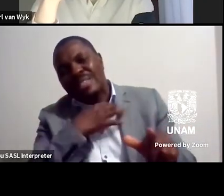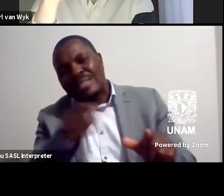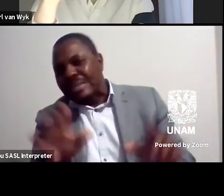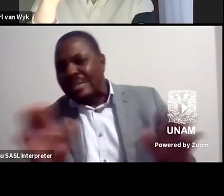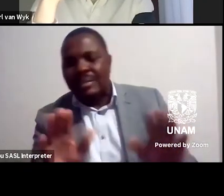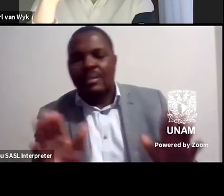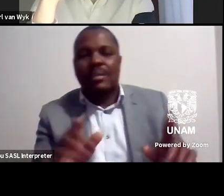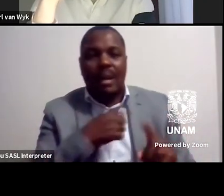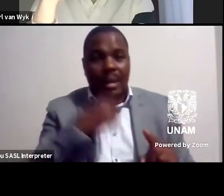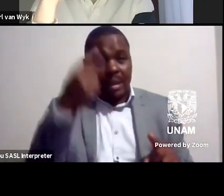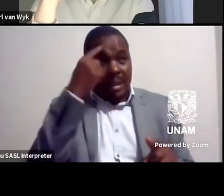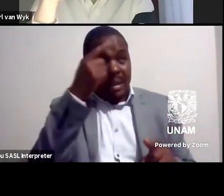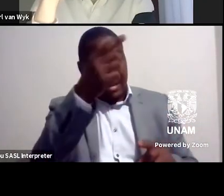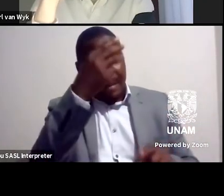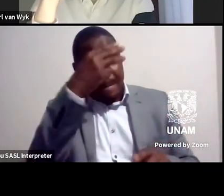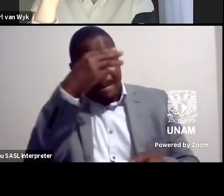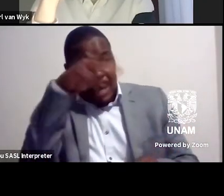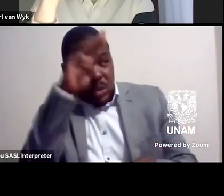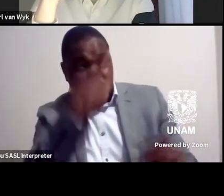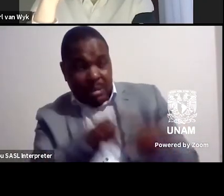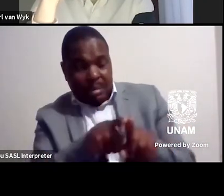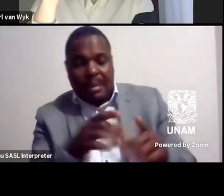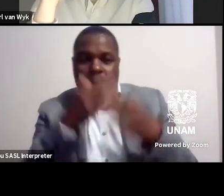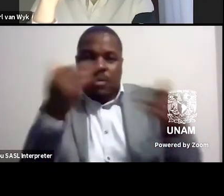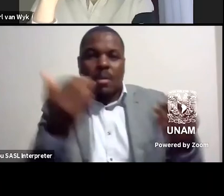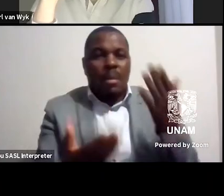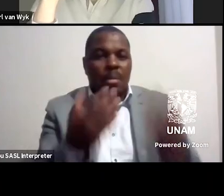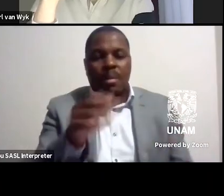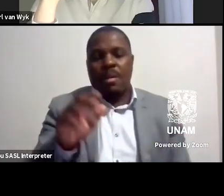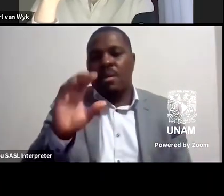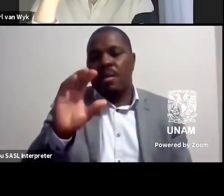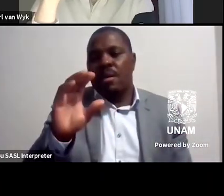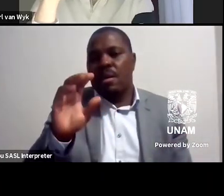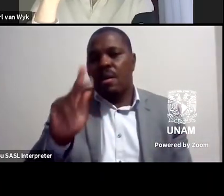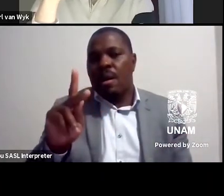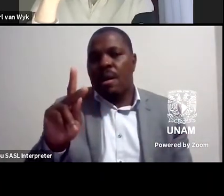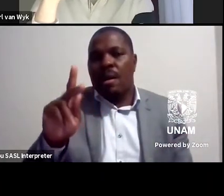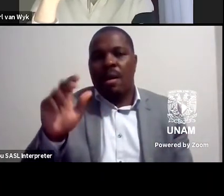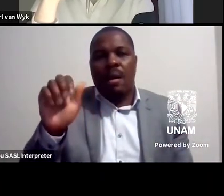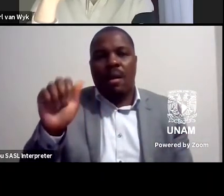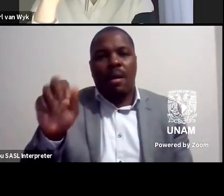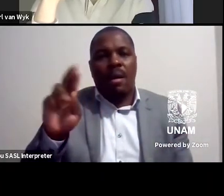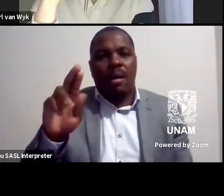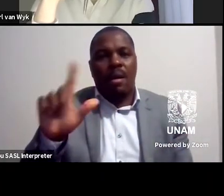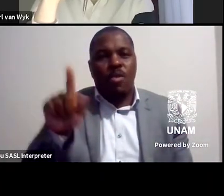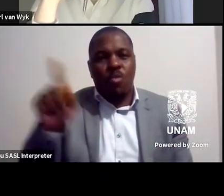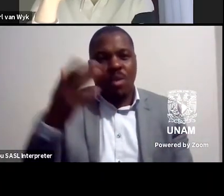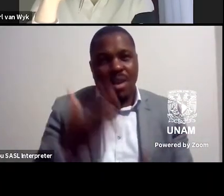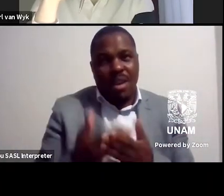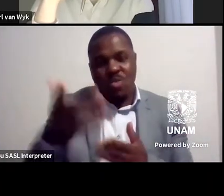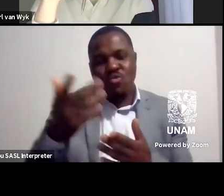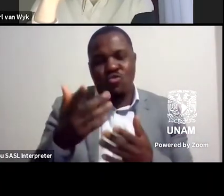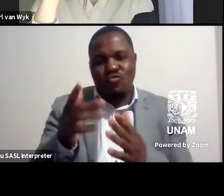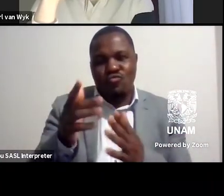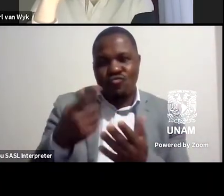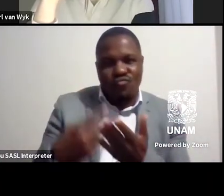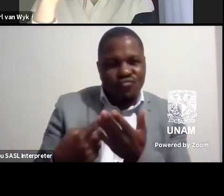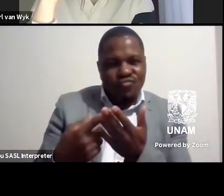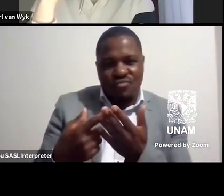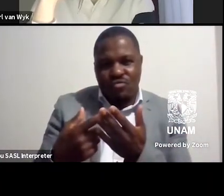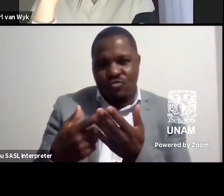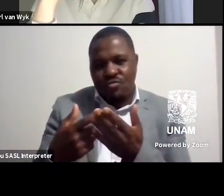mexico roberto so perhaps carl if you would try to address this difficult complicated question yeah